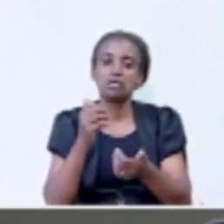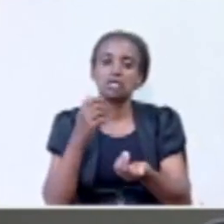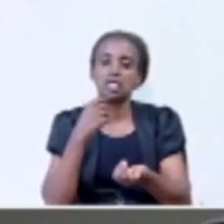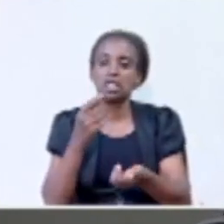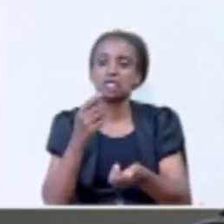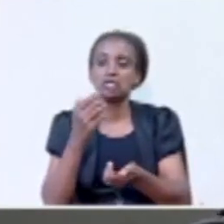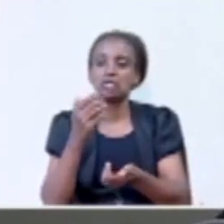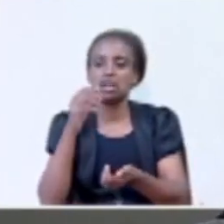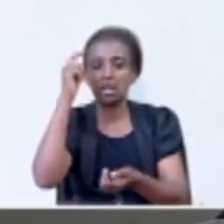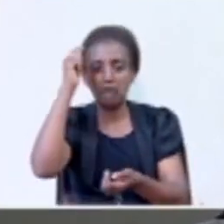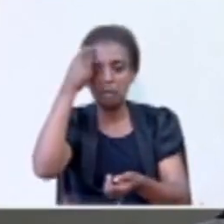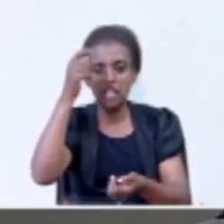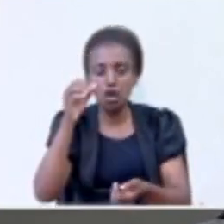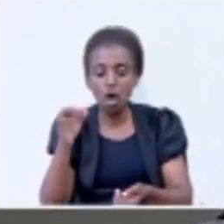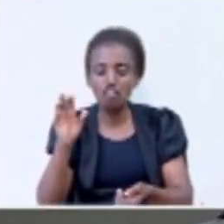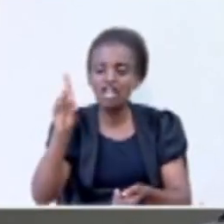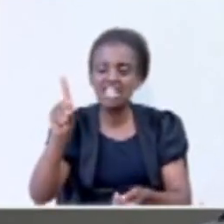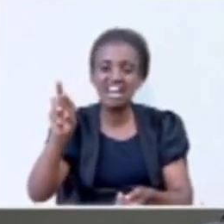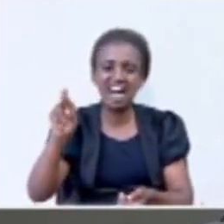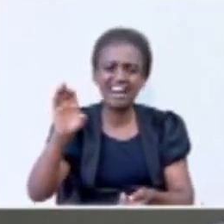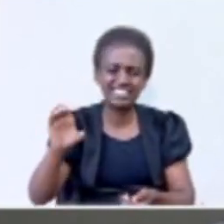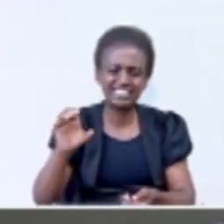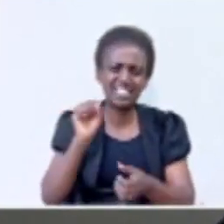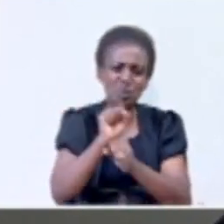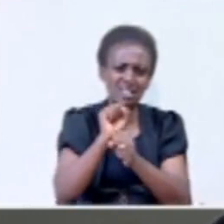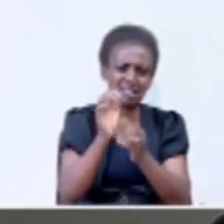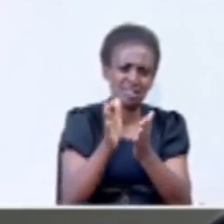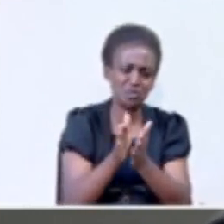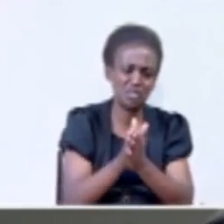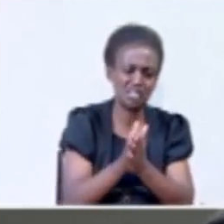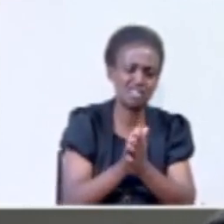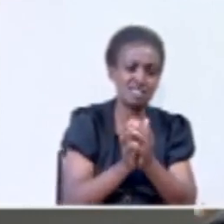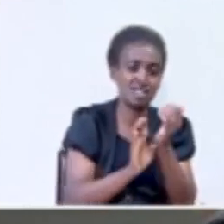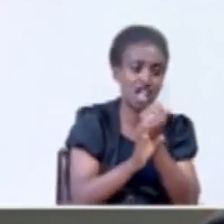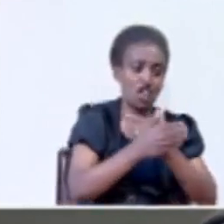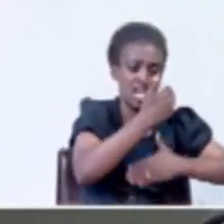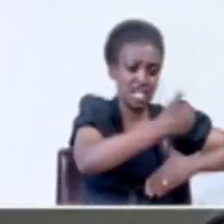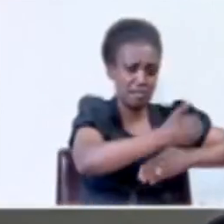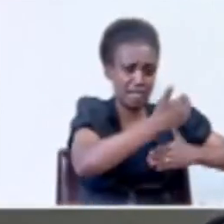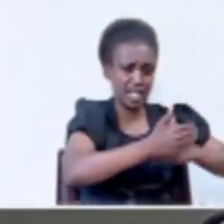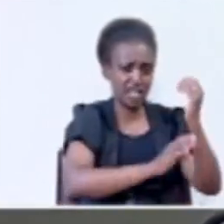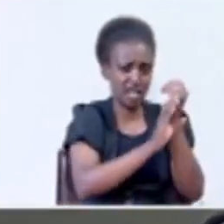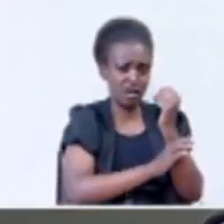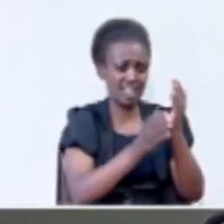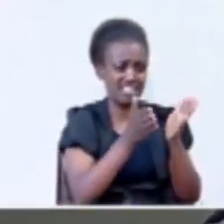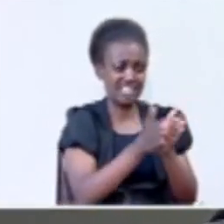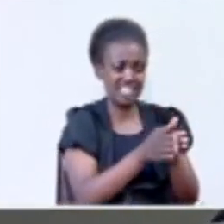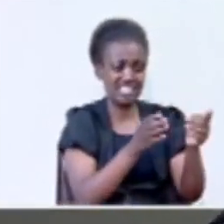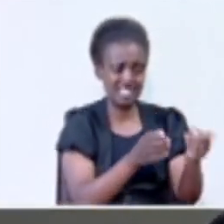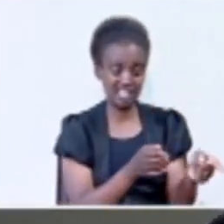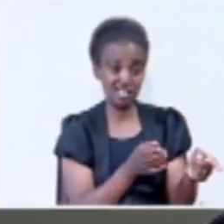of DRC would be working with countries, neighboring countries, to deal with this matter,